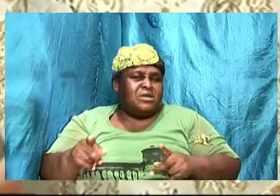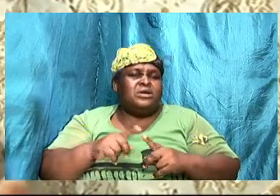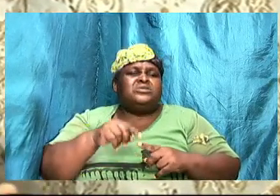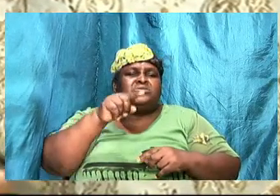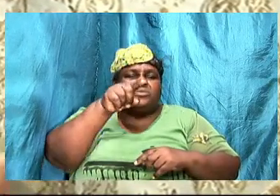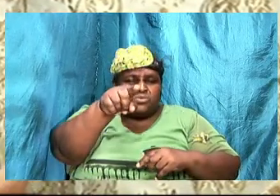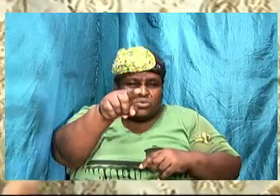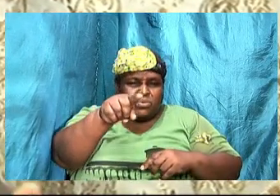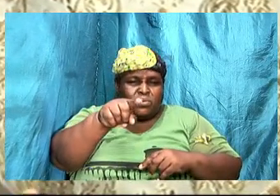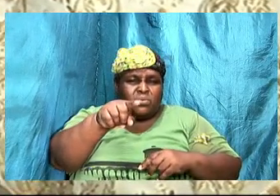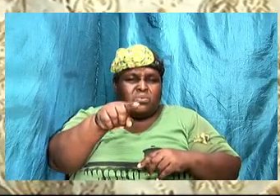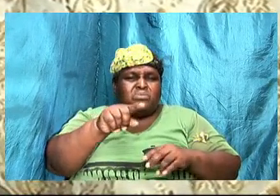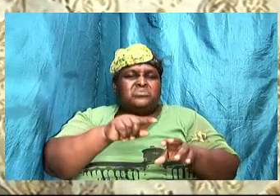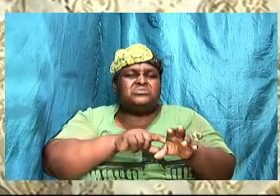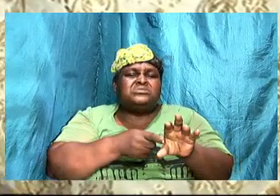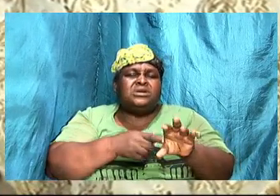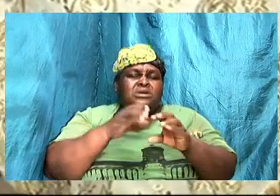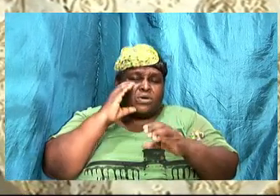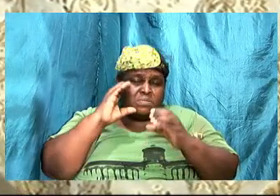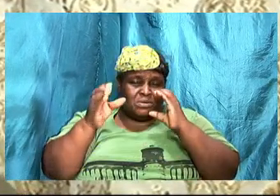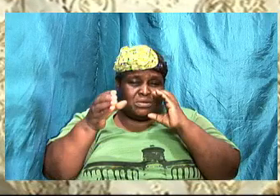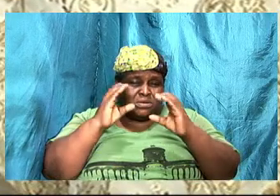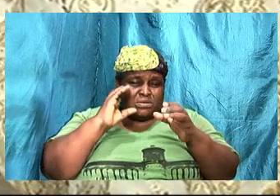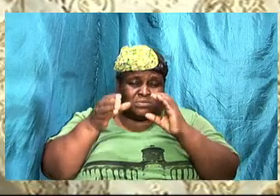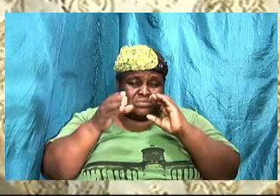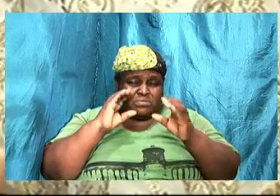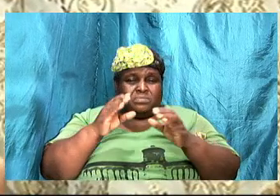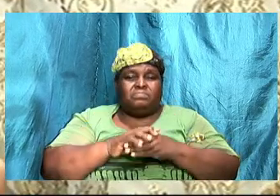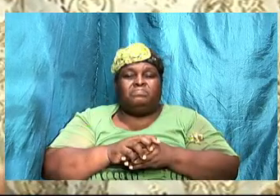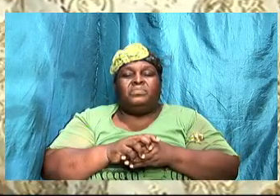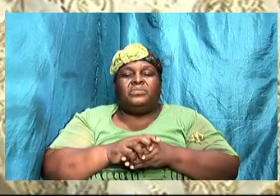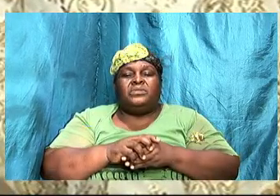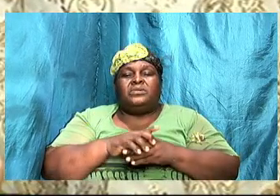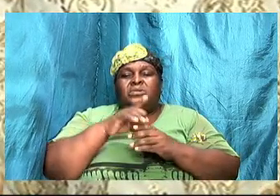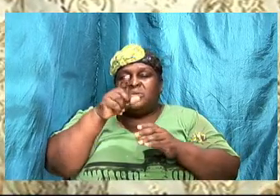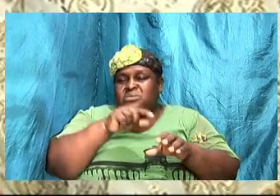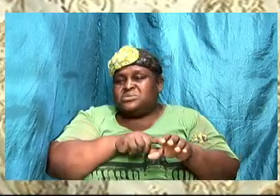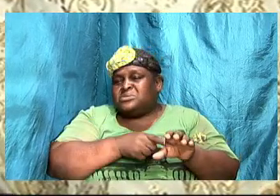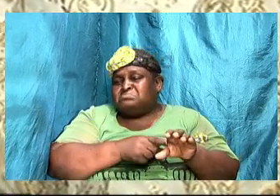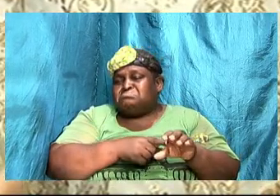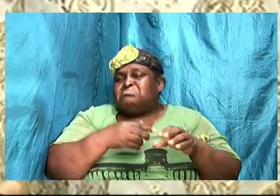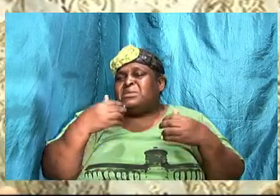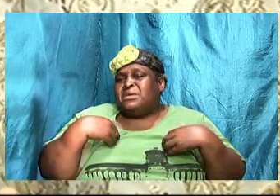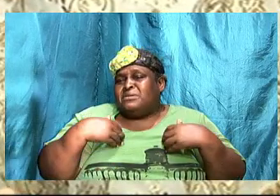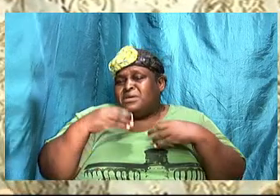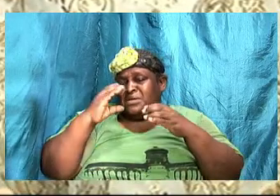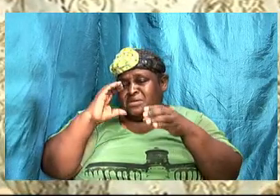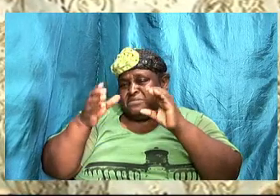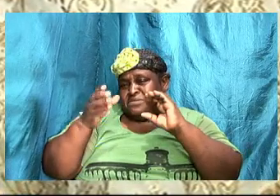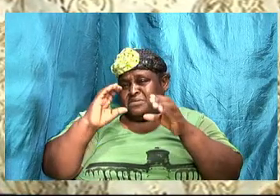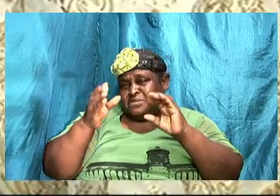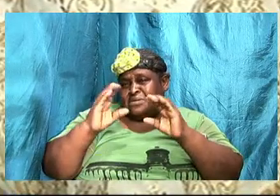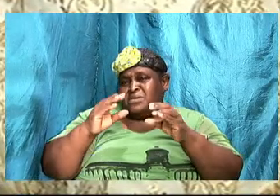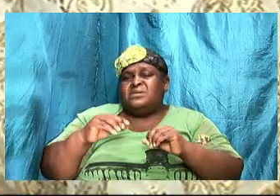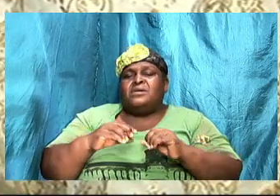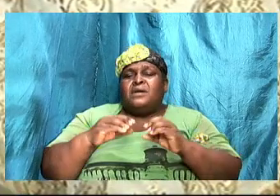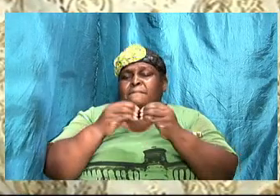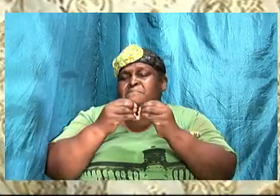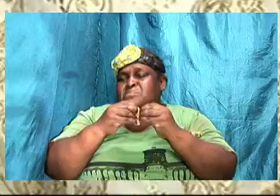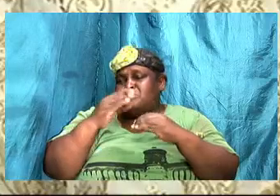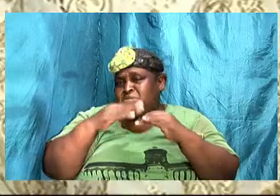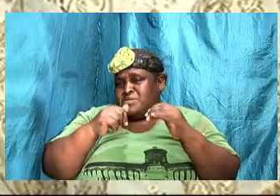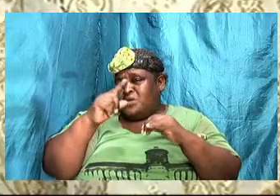started the communicating. You started having a conversation, more than one conversation and then the